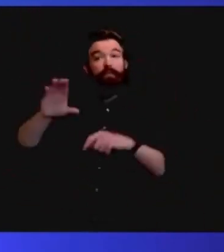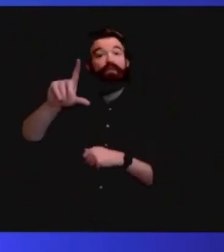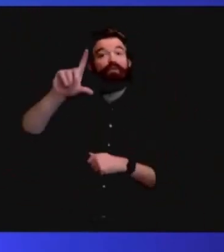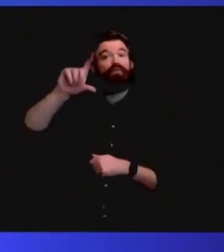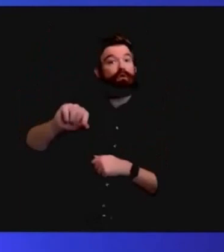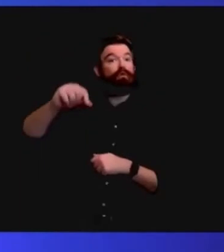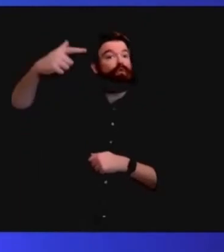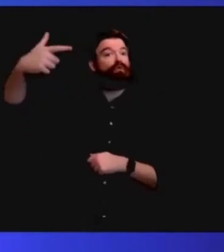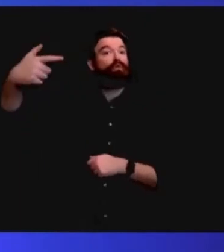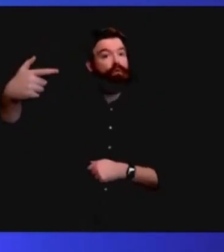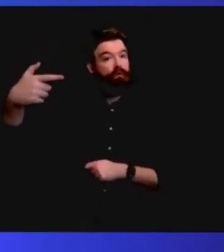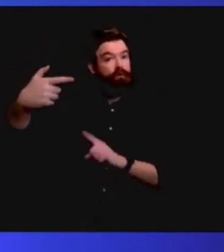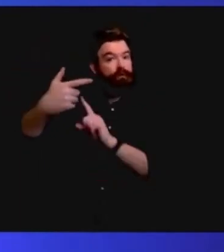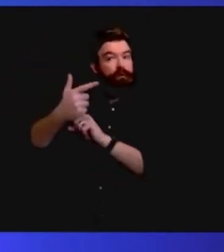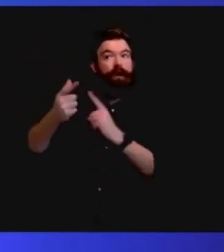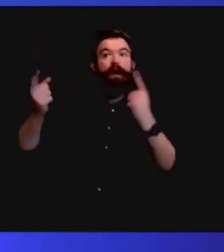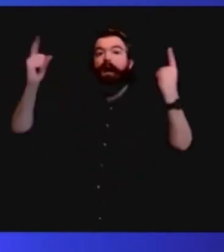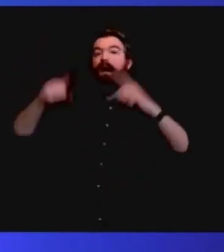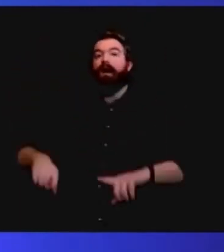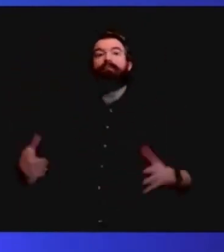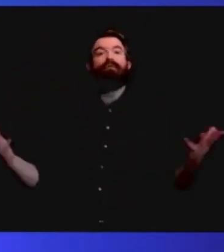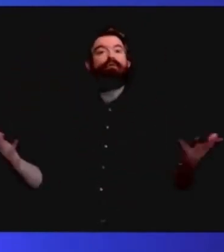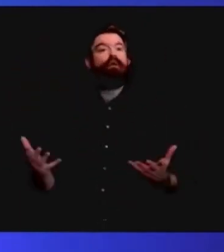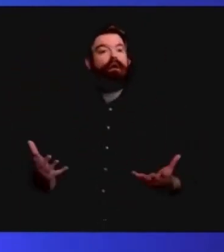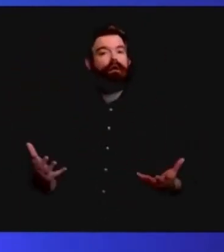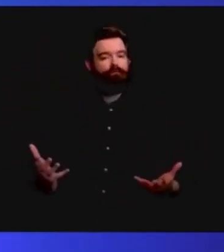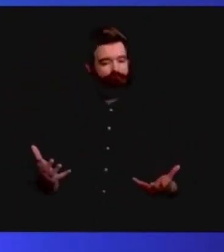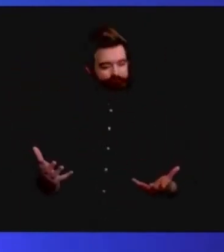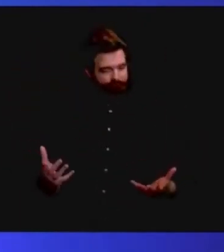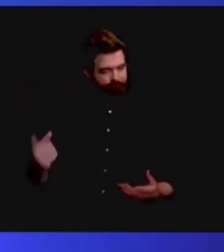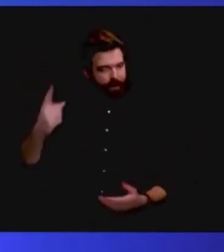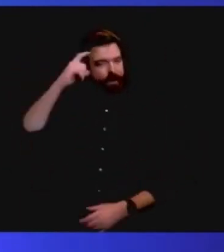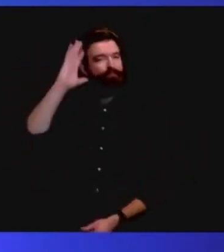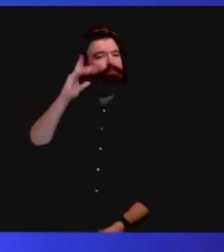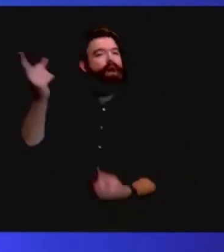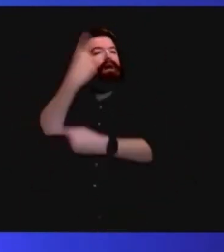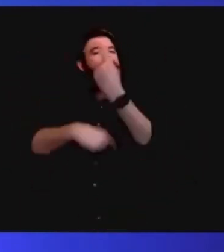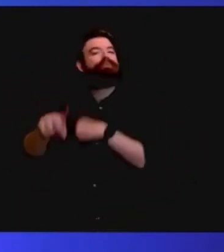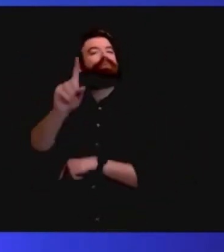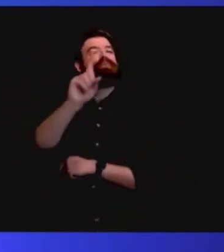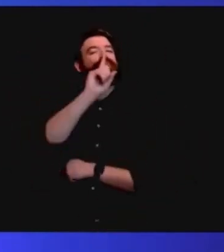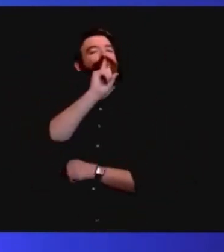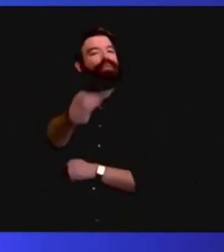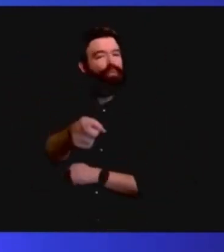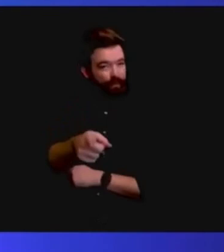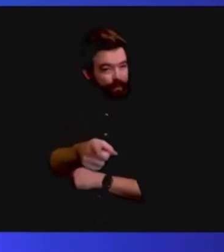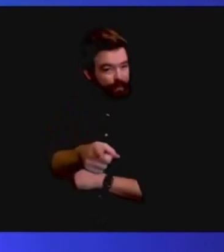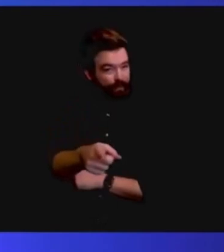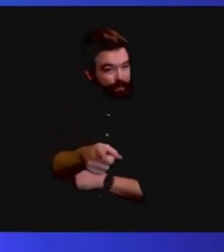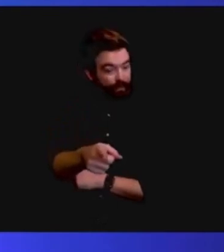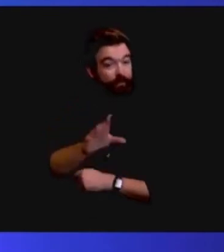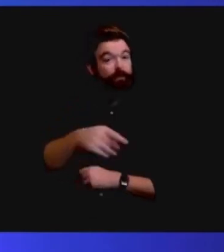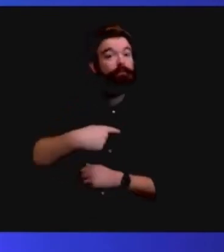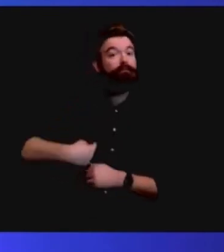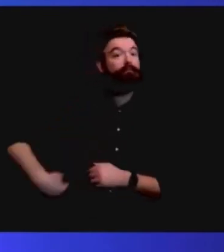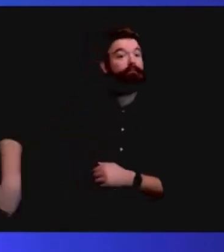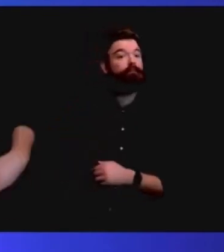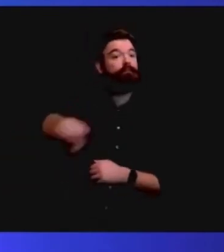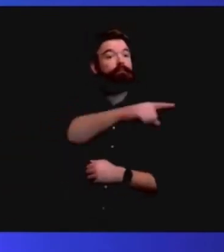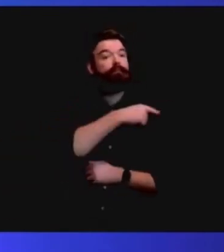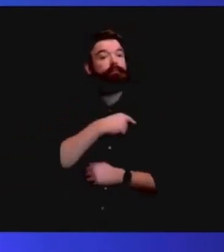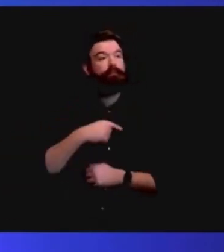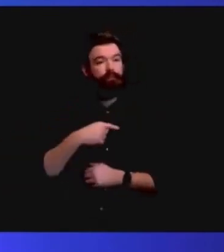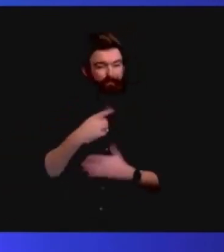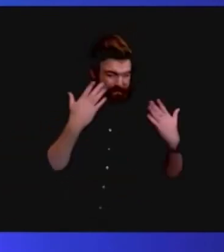dreams are once again possible, and the wind is at our back. So when we emerge from the darkness of the pandemic together,